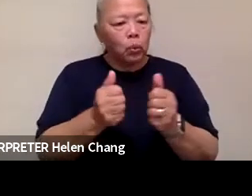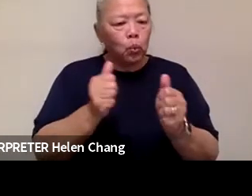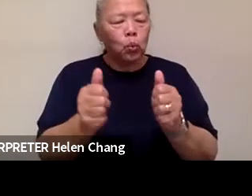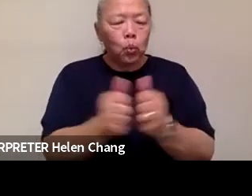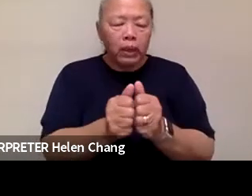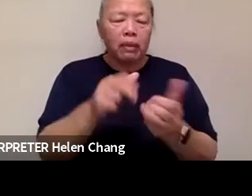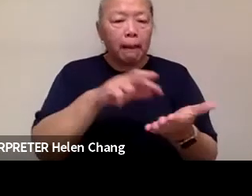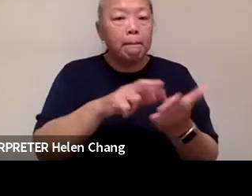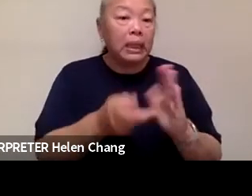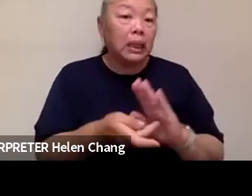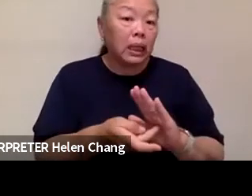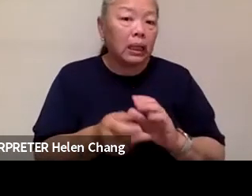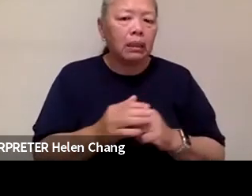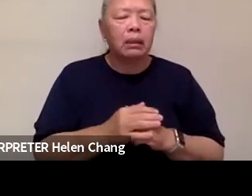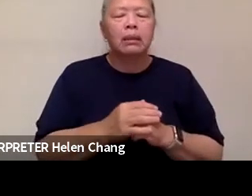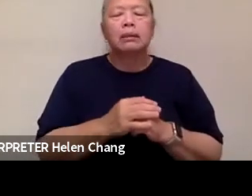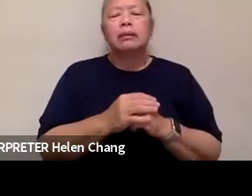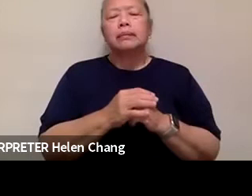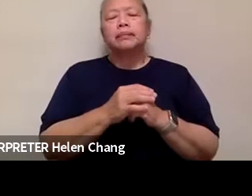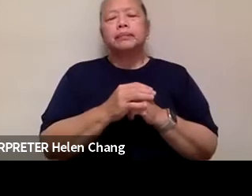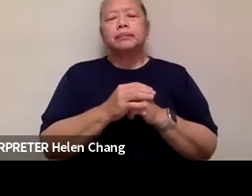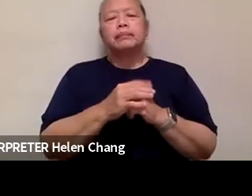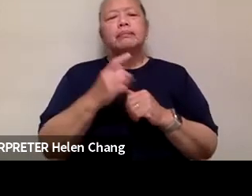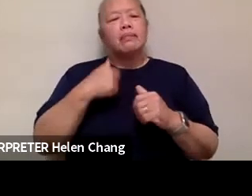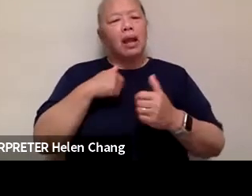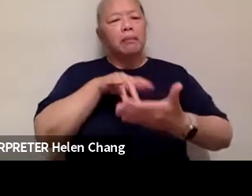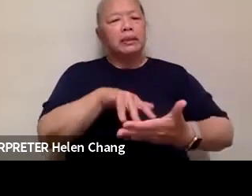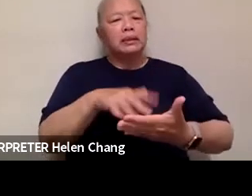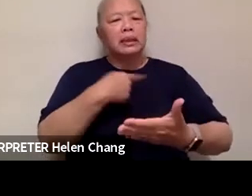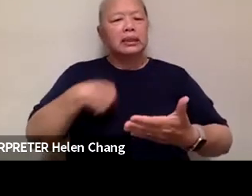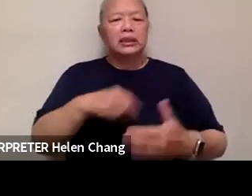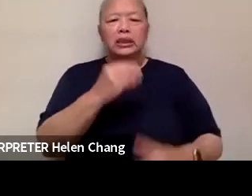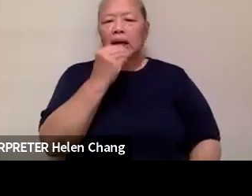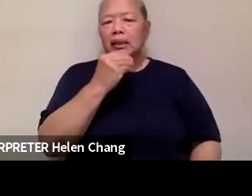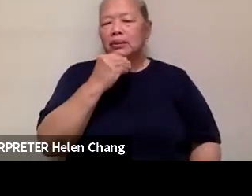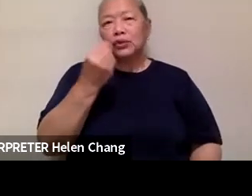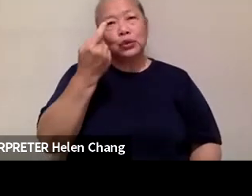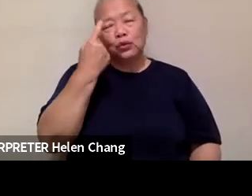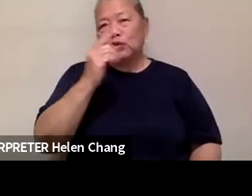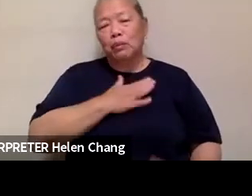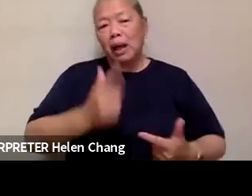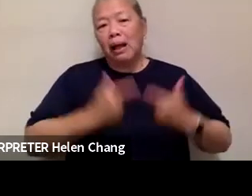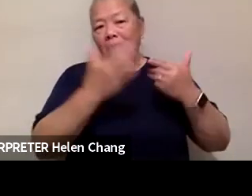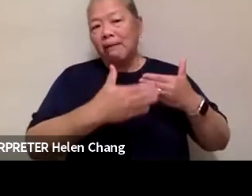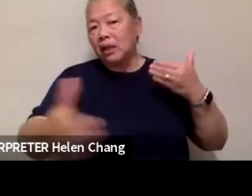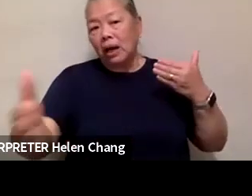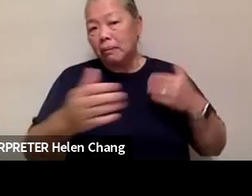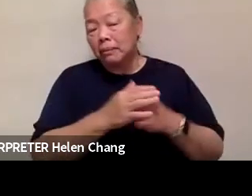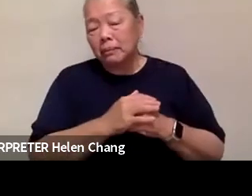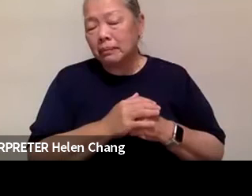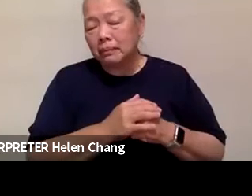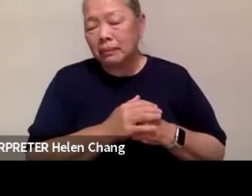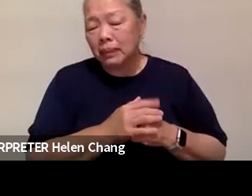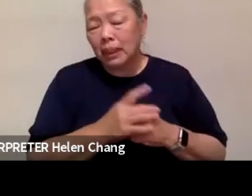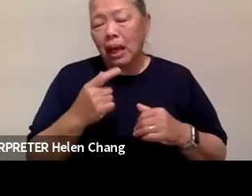you know, I, I will be studying Chinese food for, for the rest of my life and, and, and not really